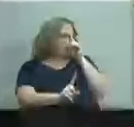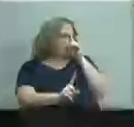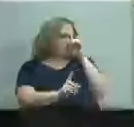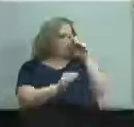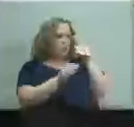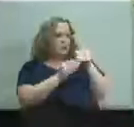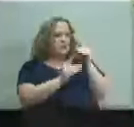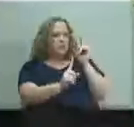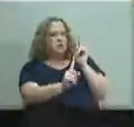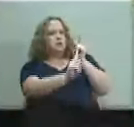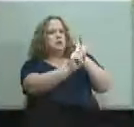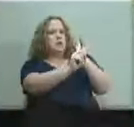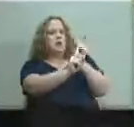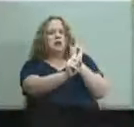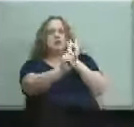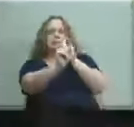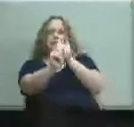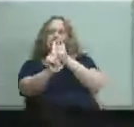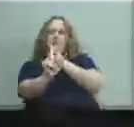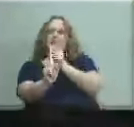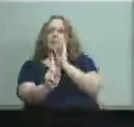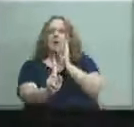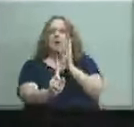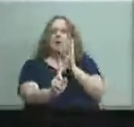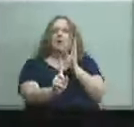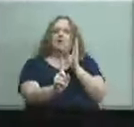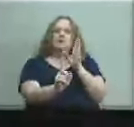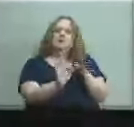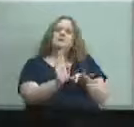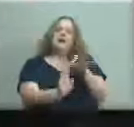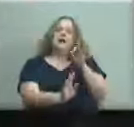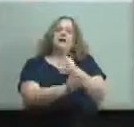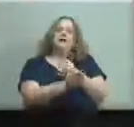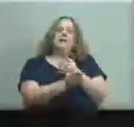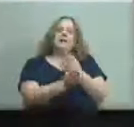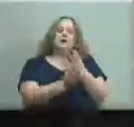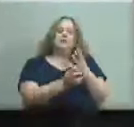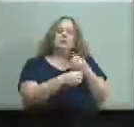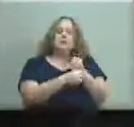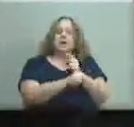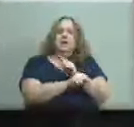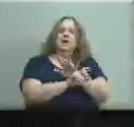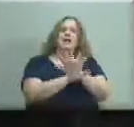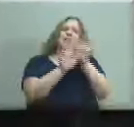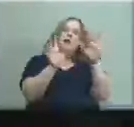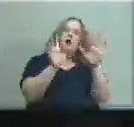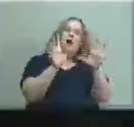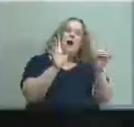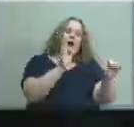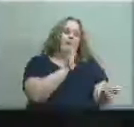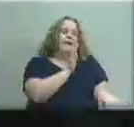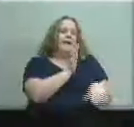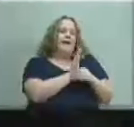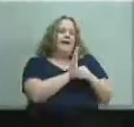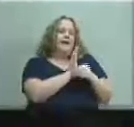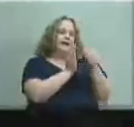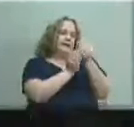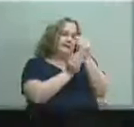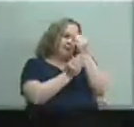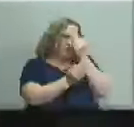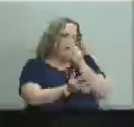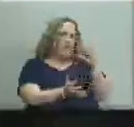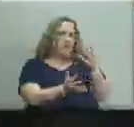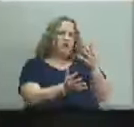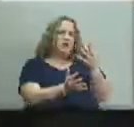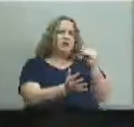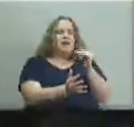capture um some of the things that we've already been tracking from vision 2015 but then augmenting that with additional um measures